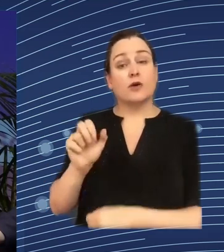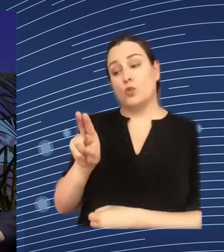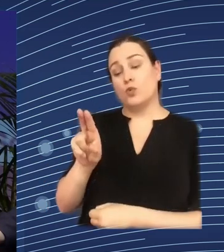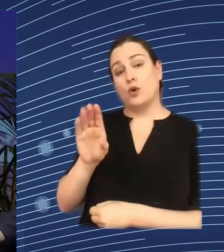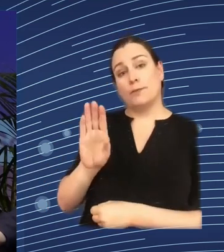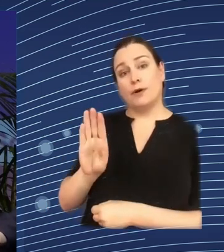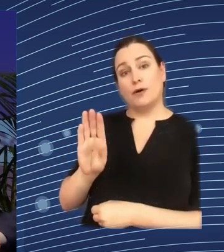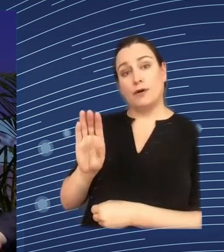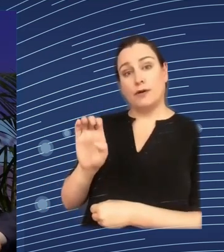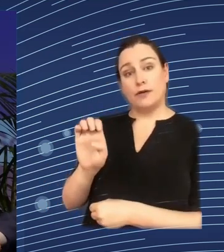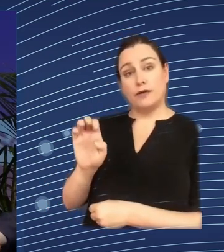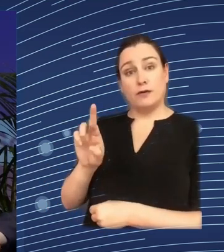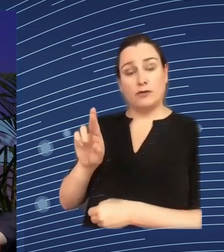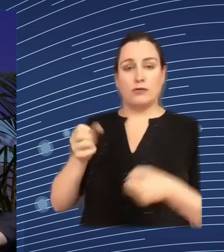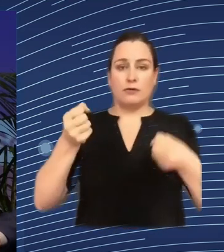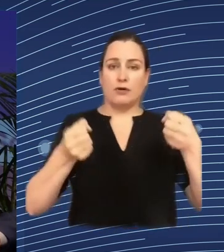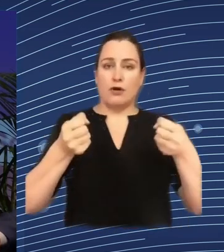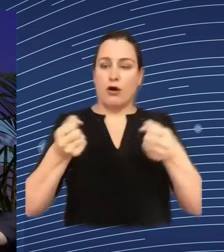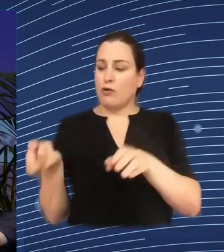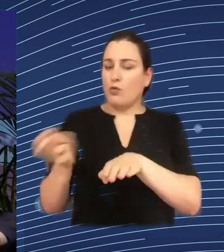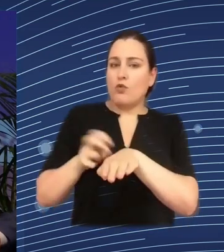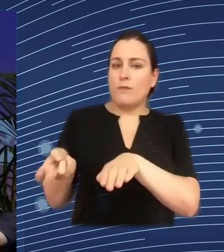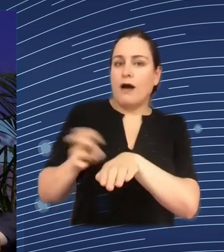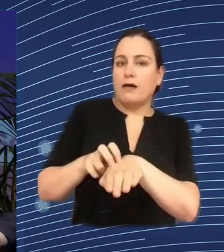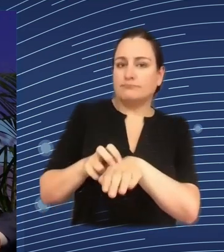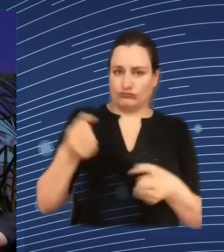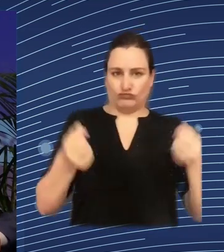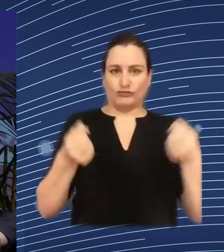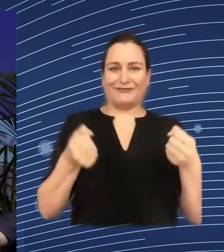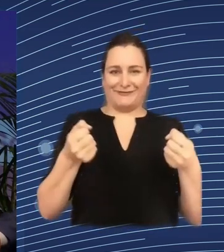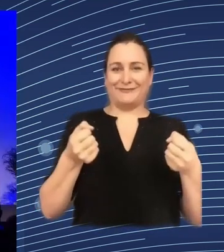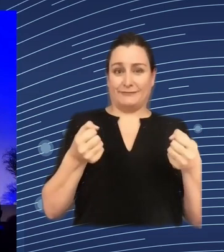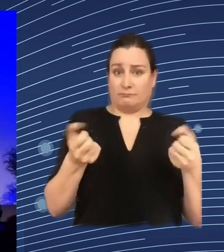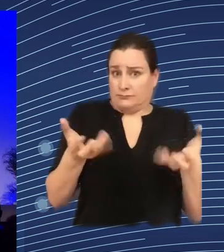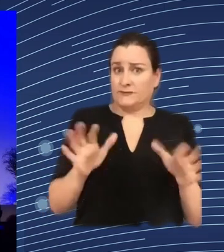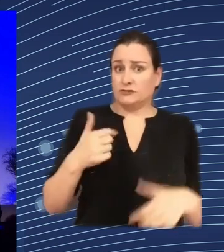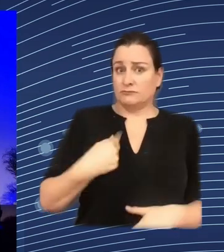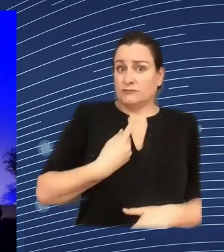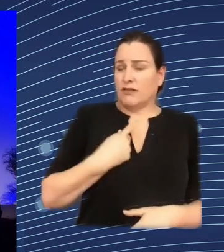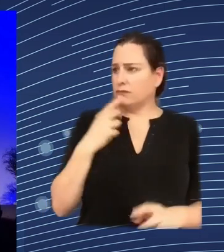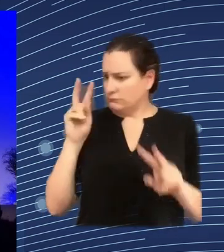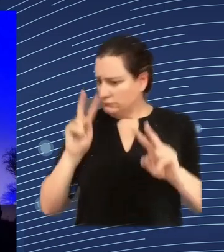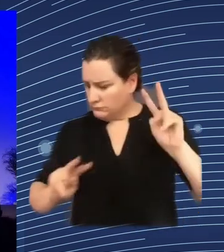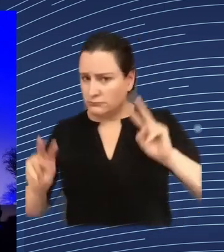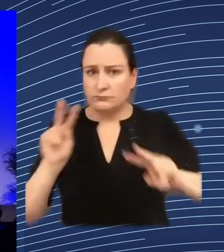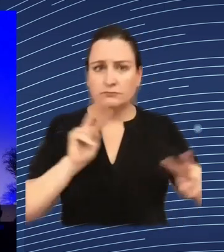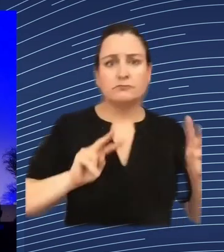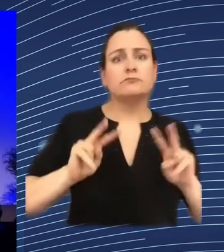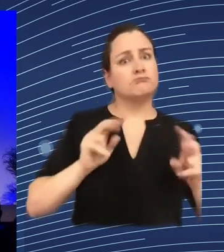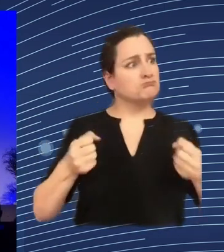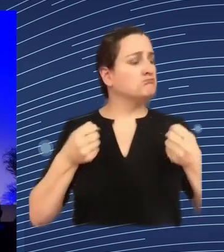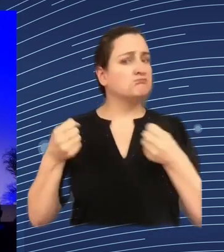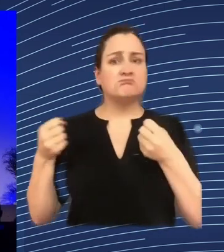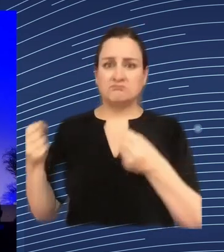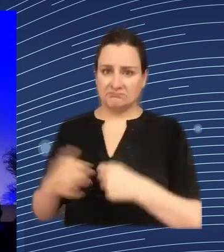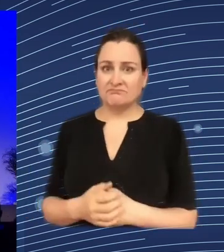strategic litigation in the UK but also in Amsterdam in the Netherlands and last but not least we have